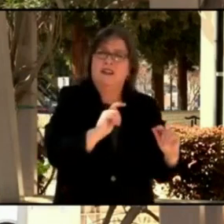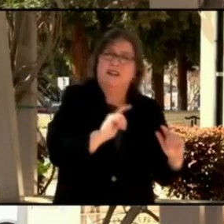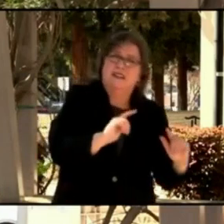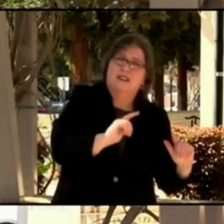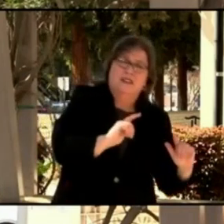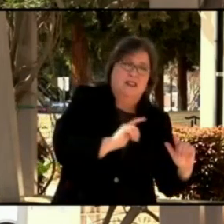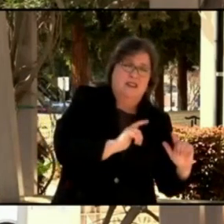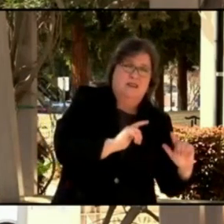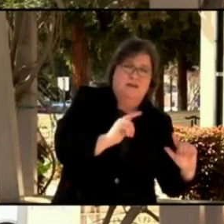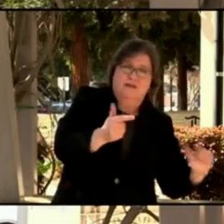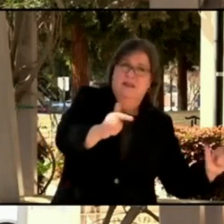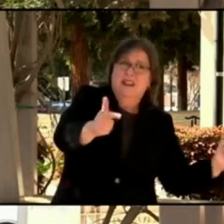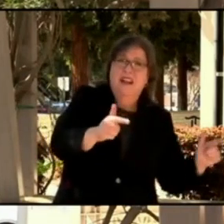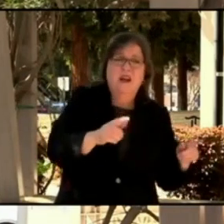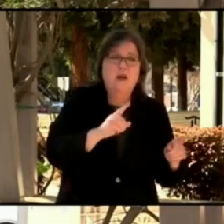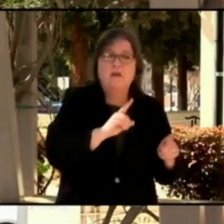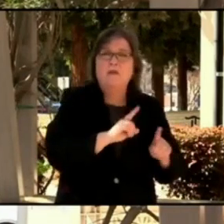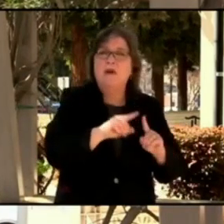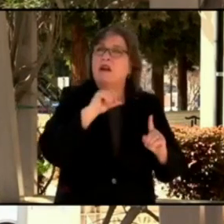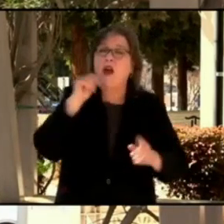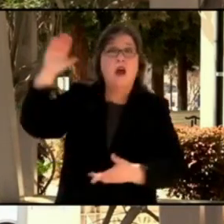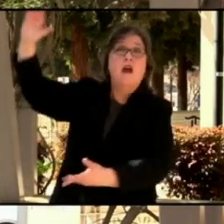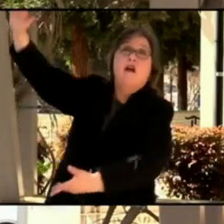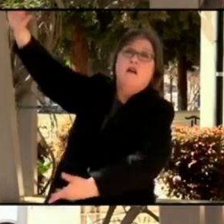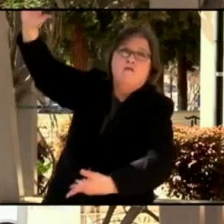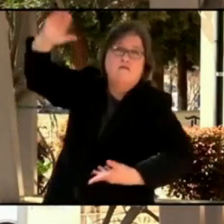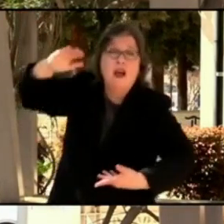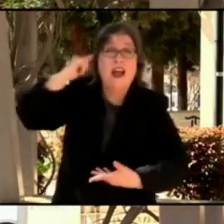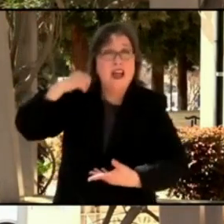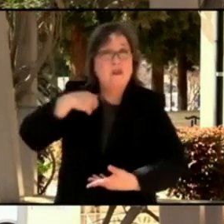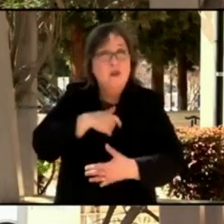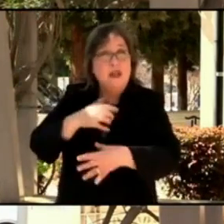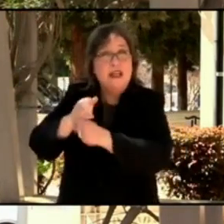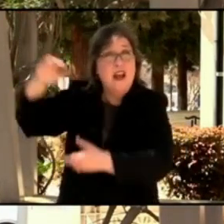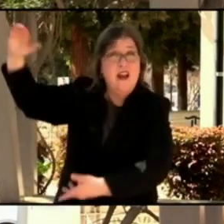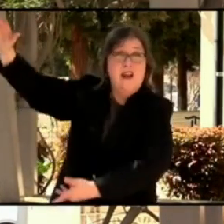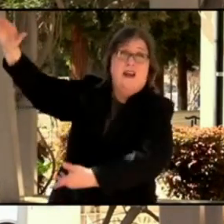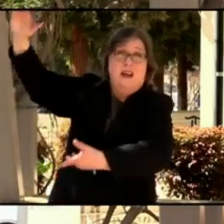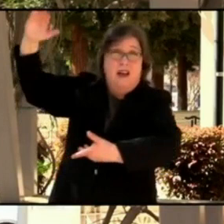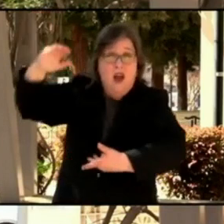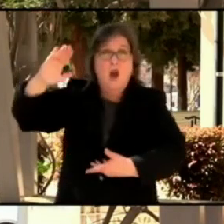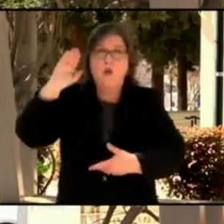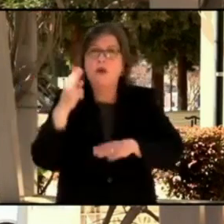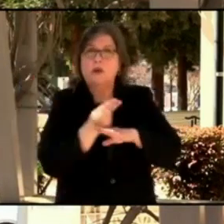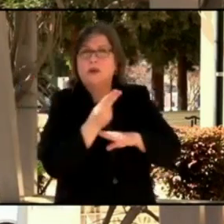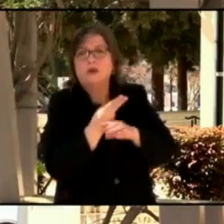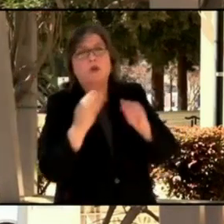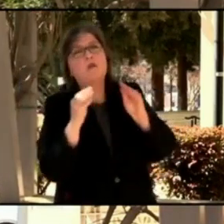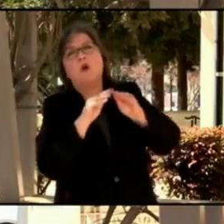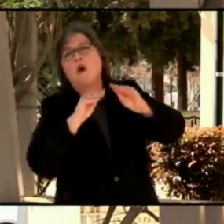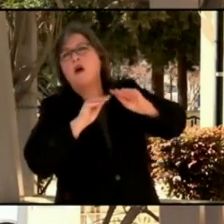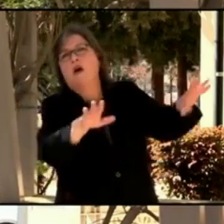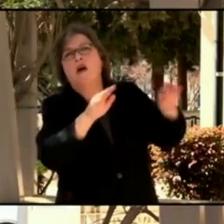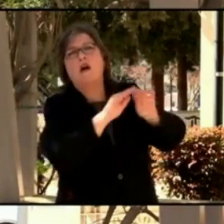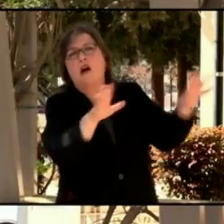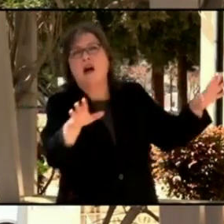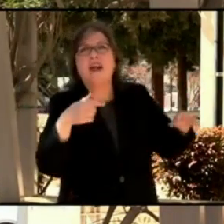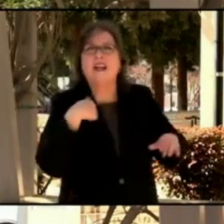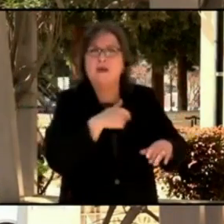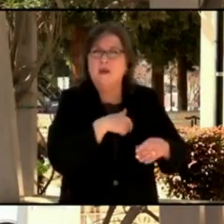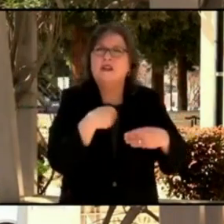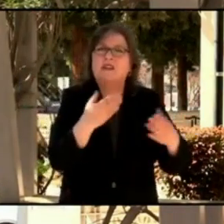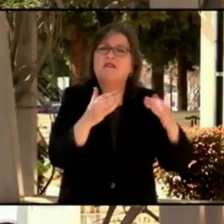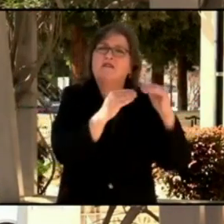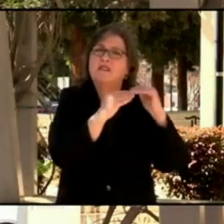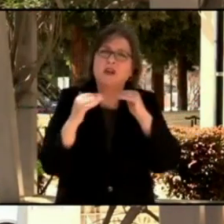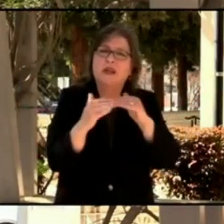population. So we are using everything that we get. And as we get more, we will increase it even more. How many of us may suggest that you are on